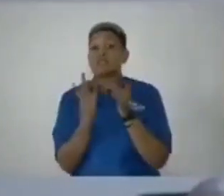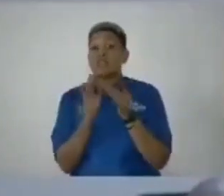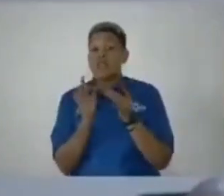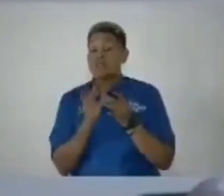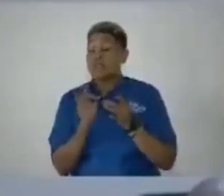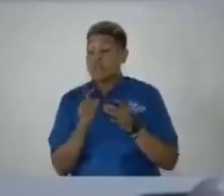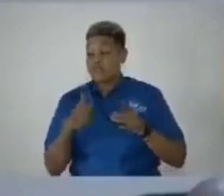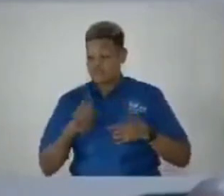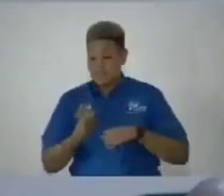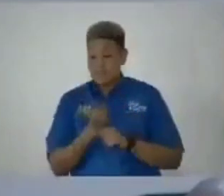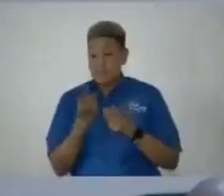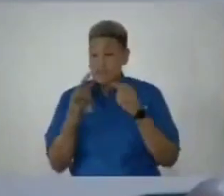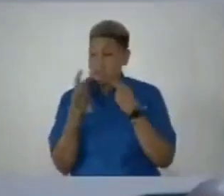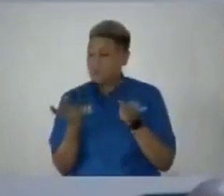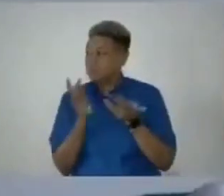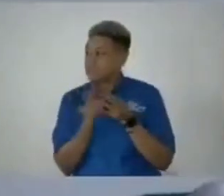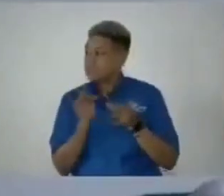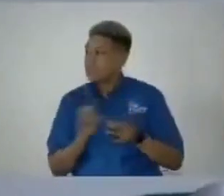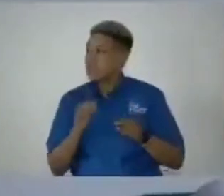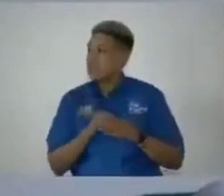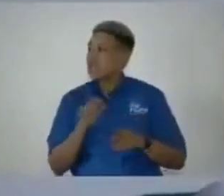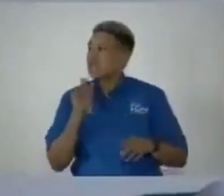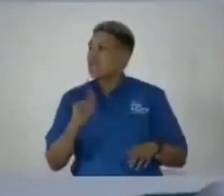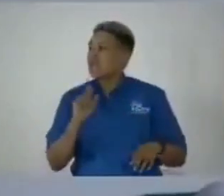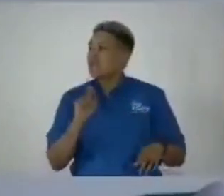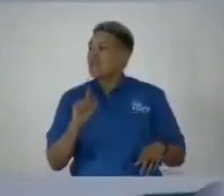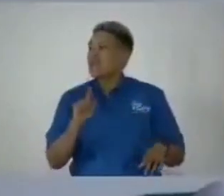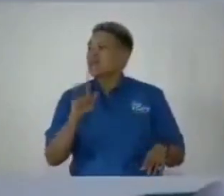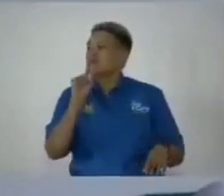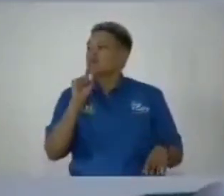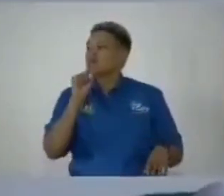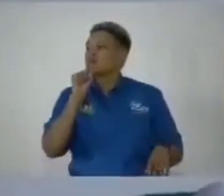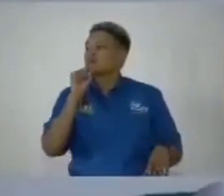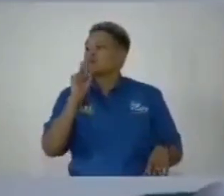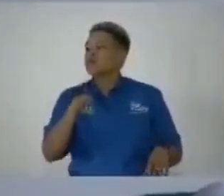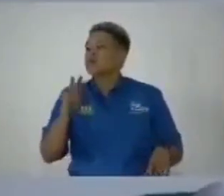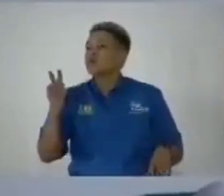I made a public statement in April 2022.